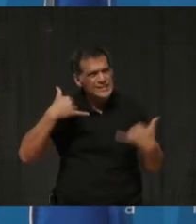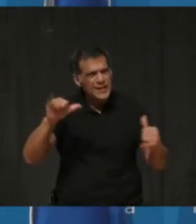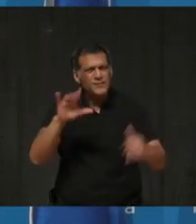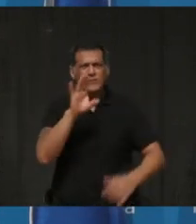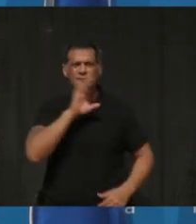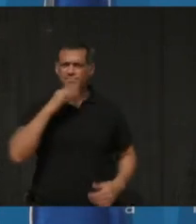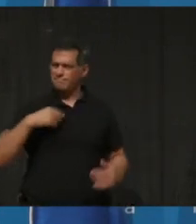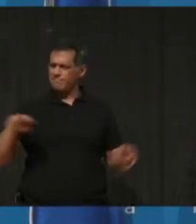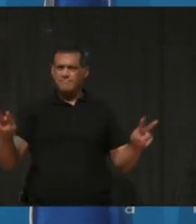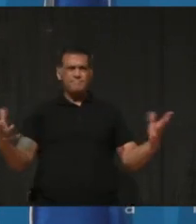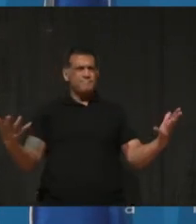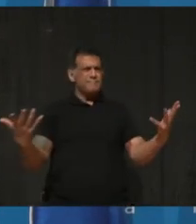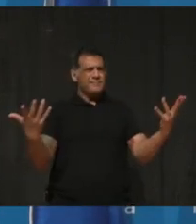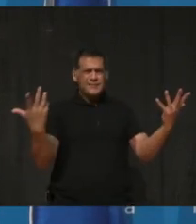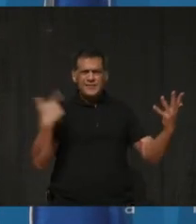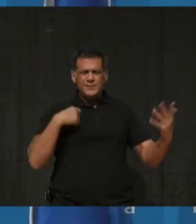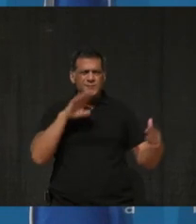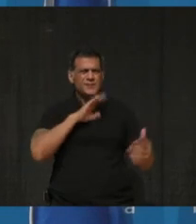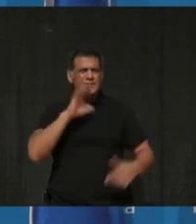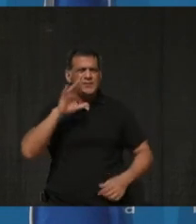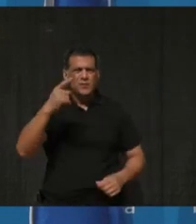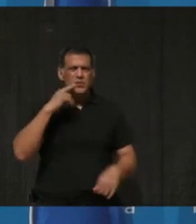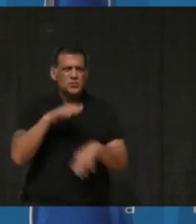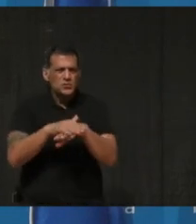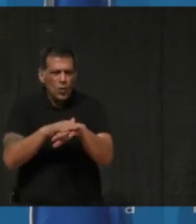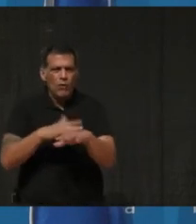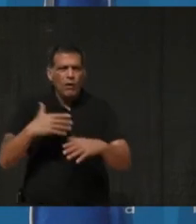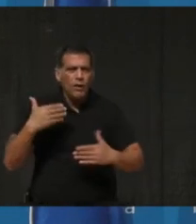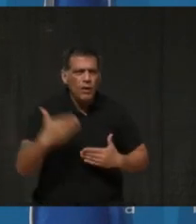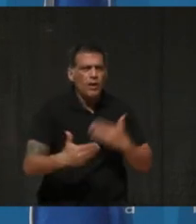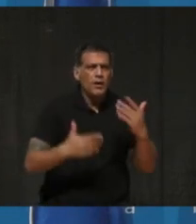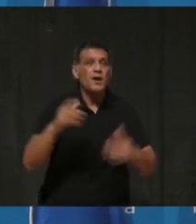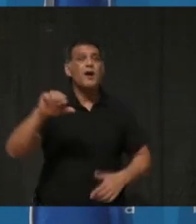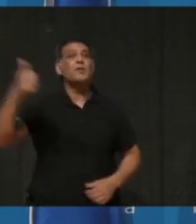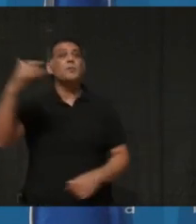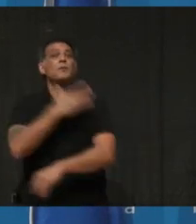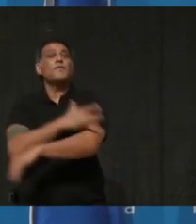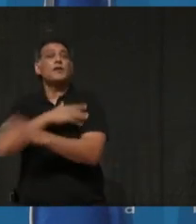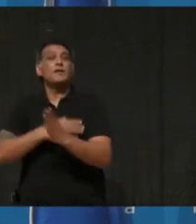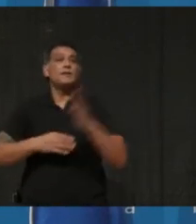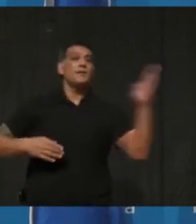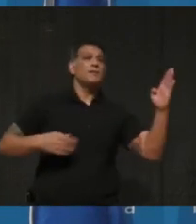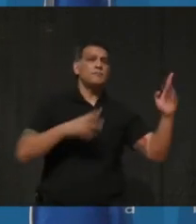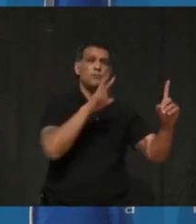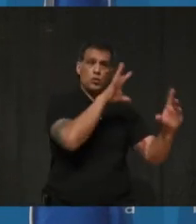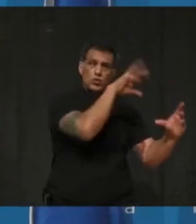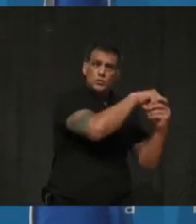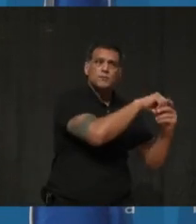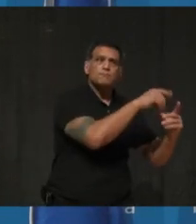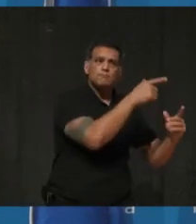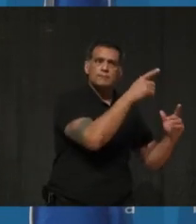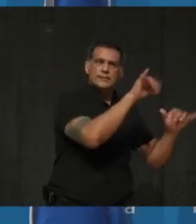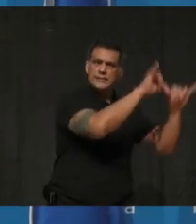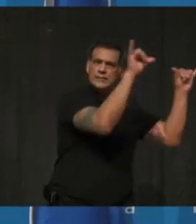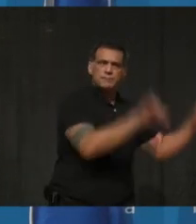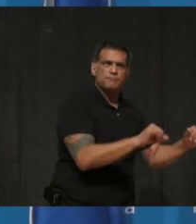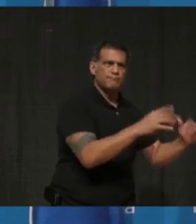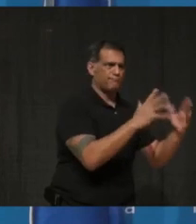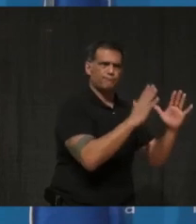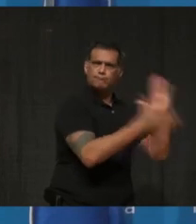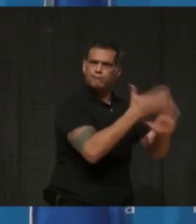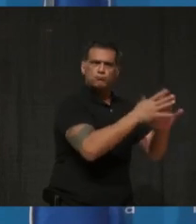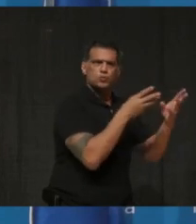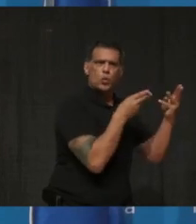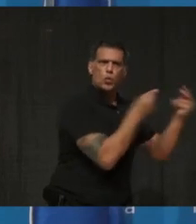of Ontario's rollout. Other provinces have already got their booking systems up and running. There's simply no